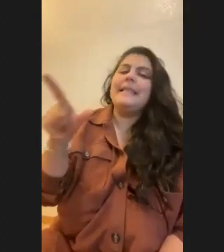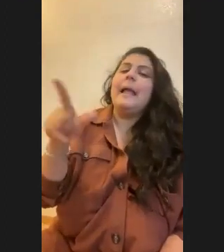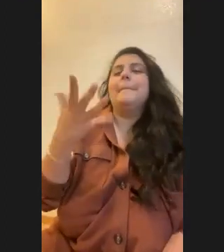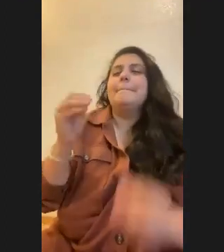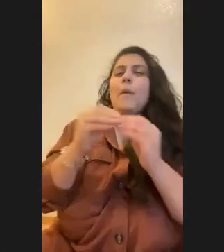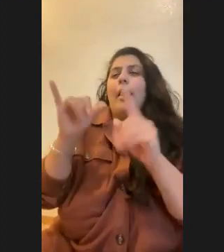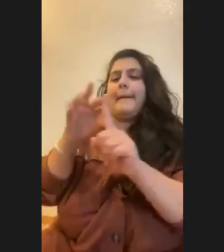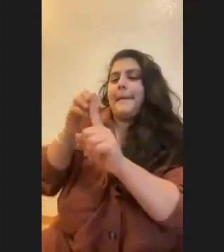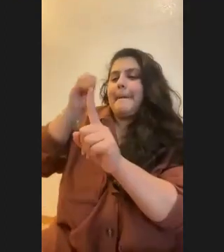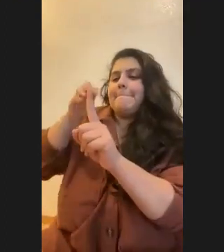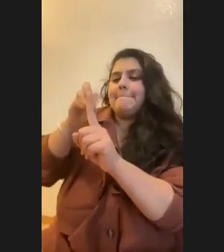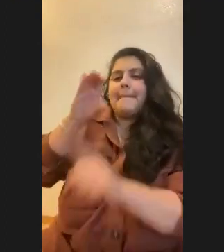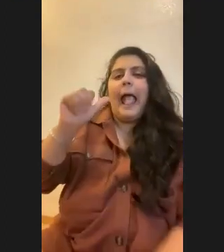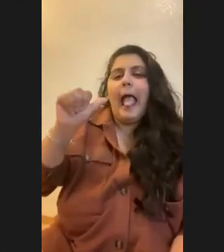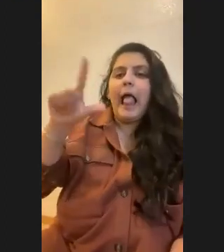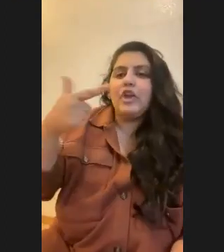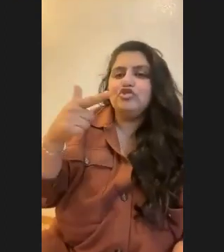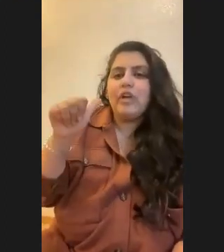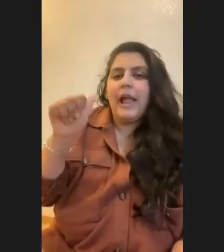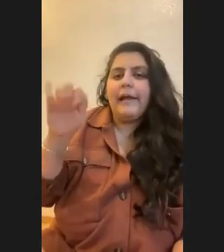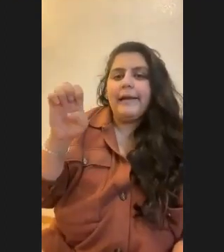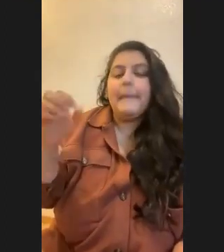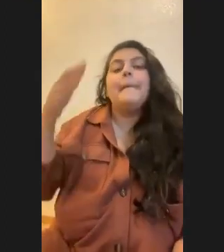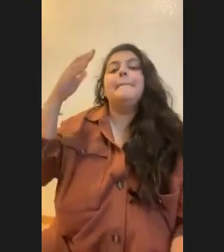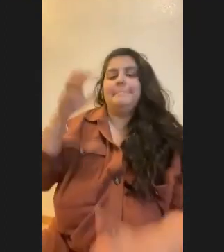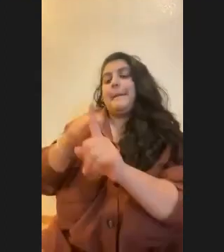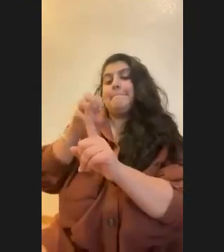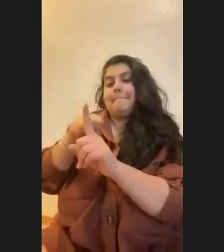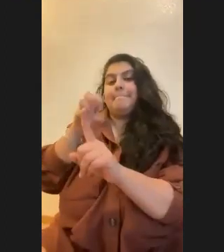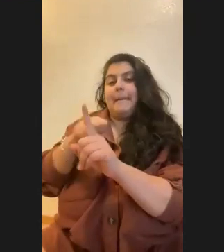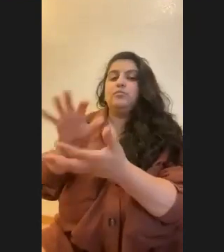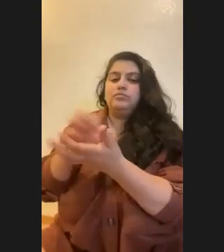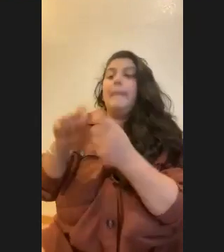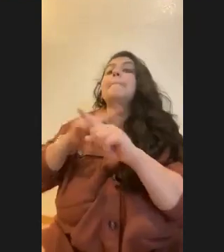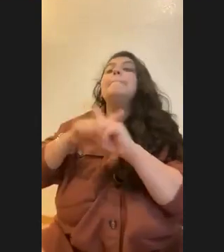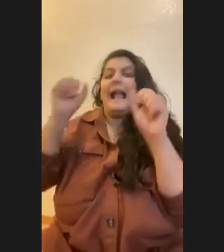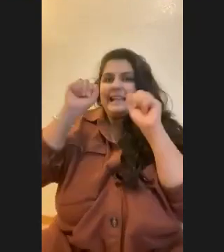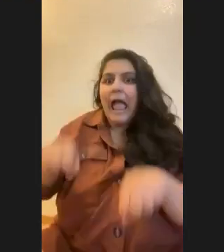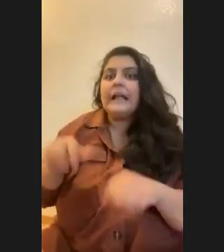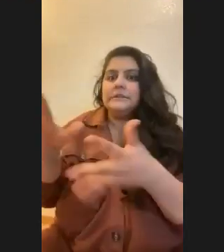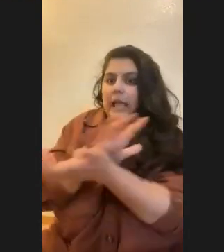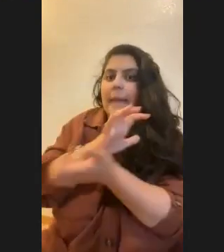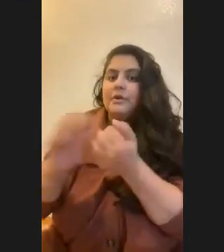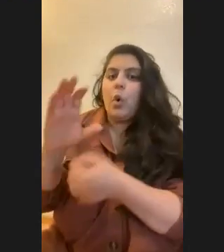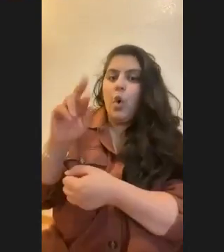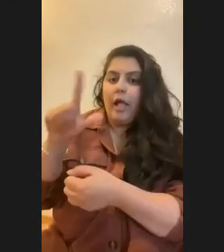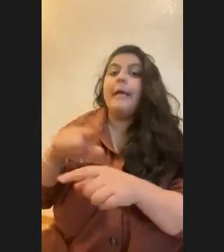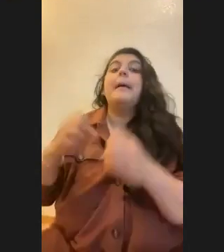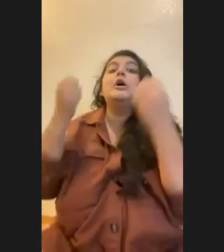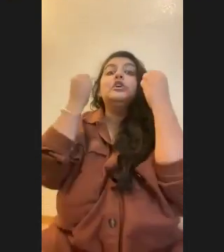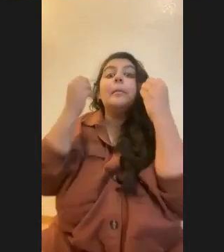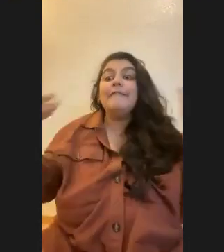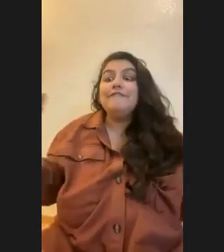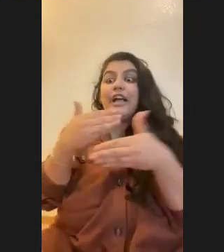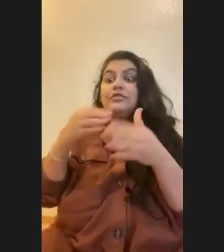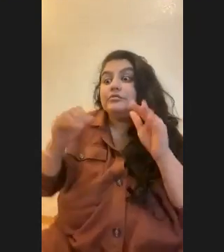at the algae on the coral, right? So they're good cause they're taking off algae, but they can't damage the coral. But normally the more fish you have on a reef, the more healthy